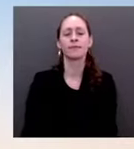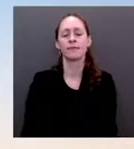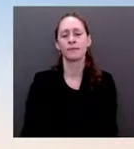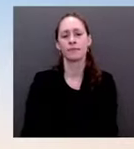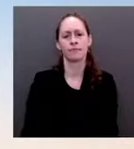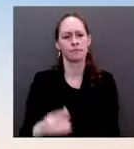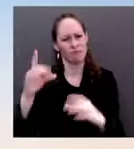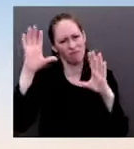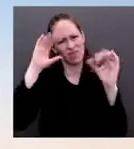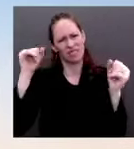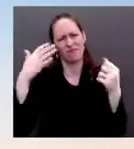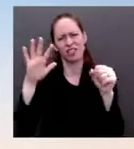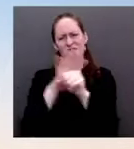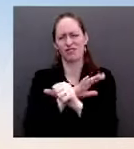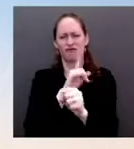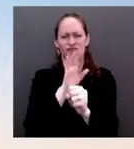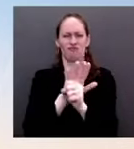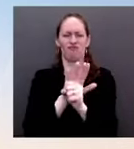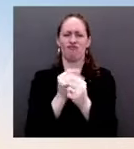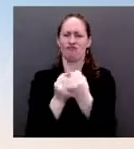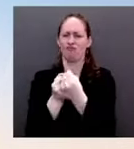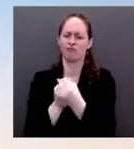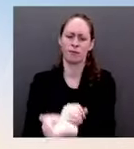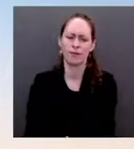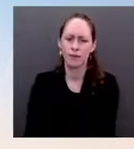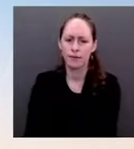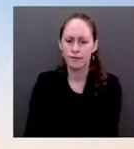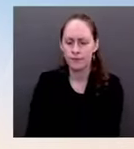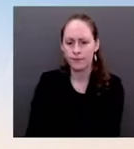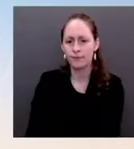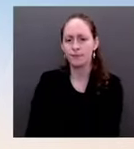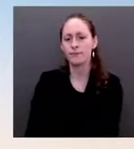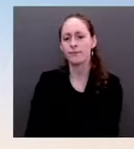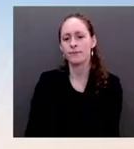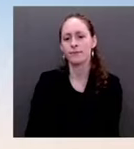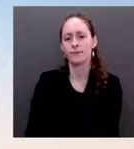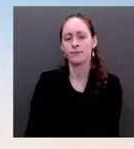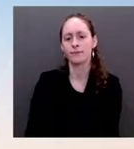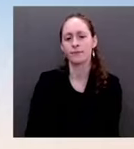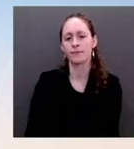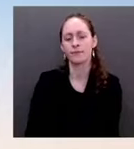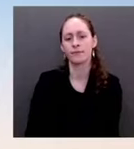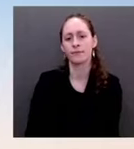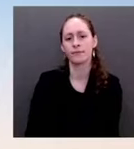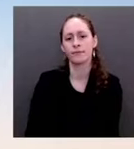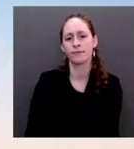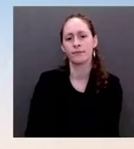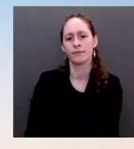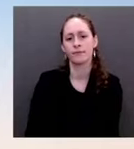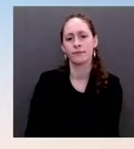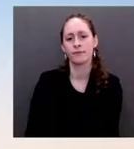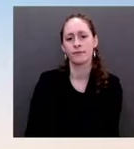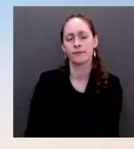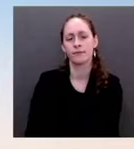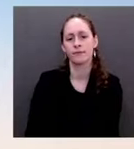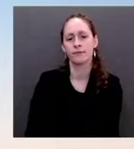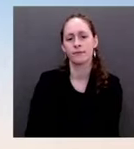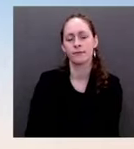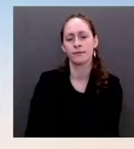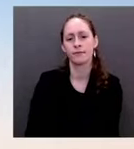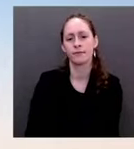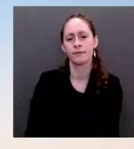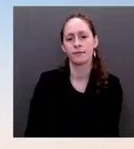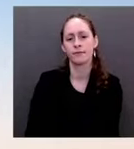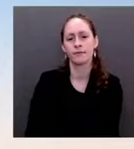What you said about the U.S. agreeing to put the response in writing. Are you saying that the world should not view that as the United States making a concession to Russia?